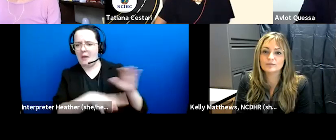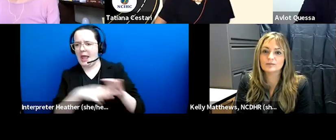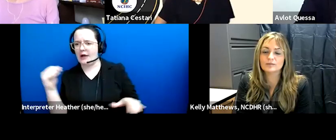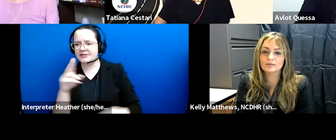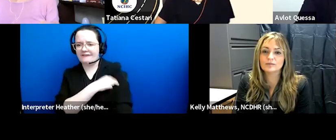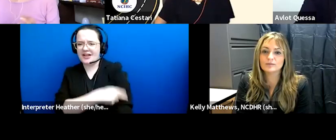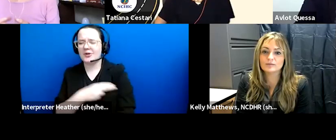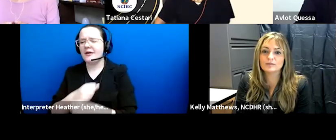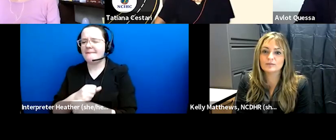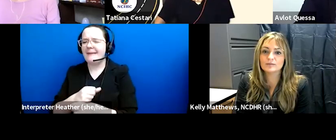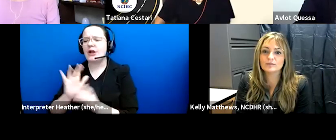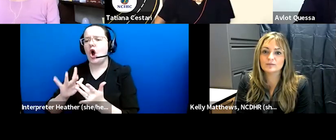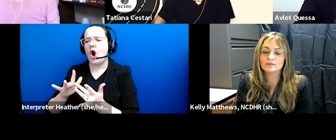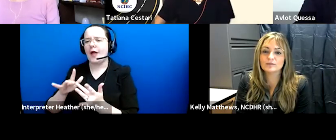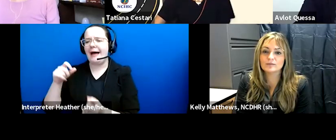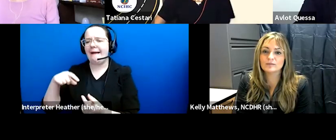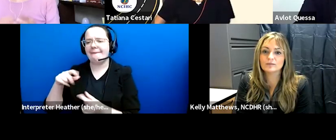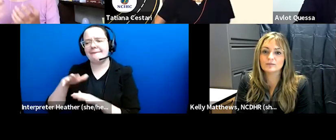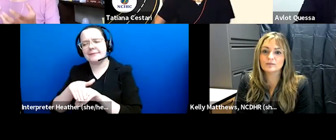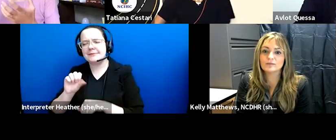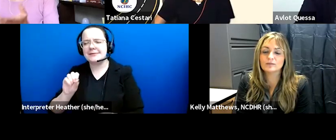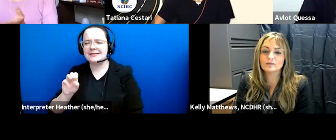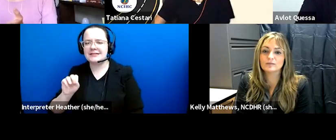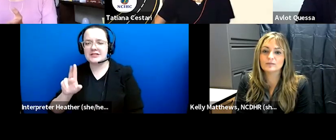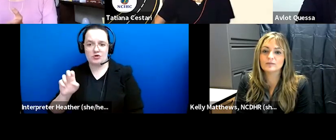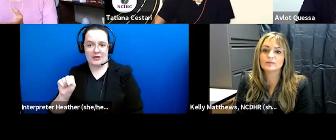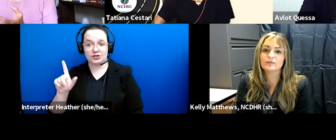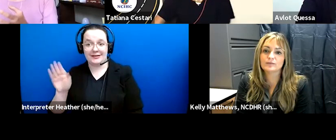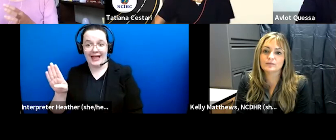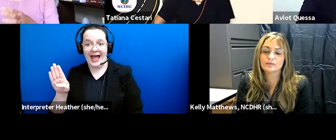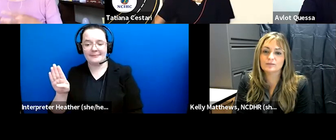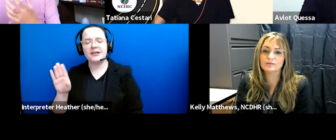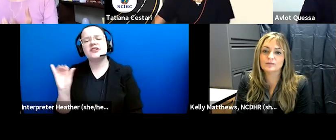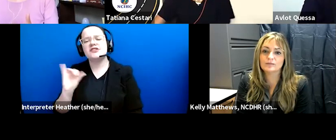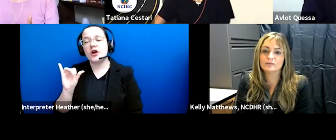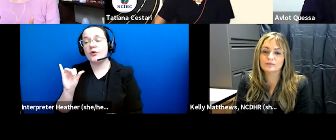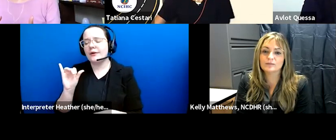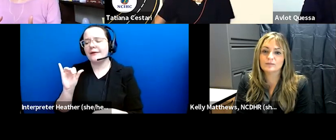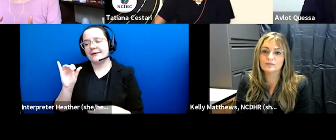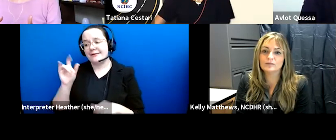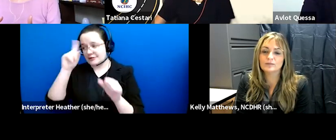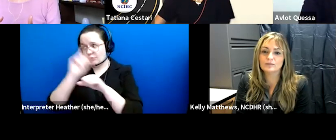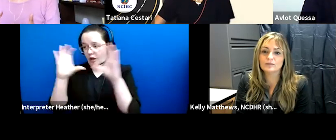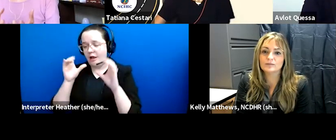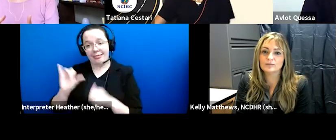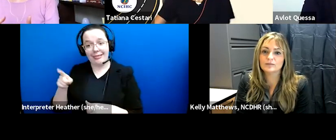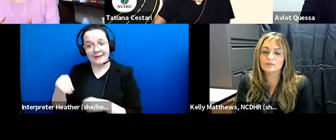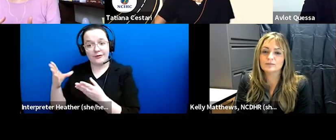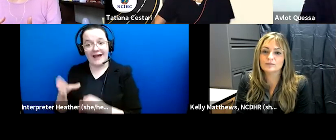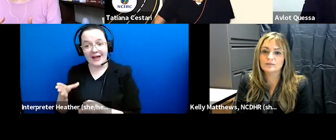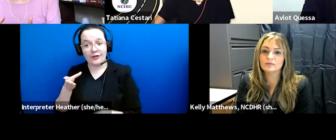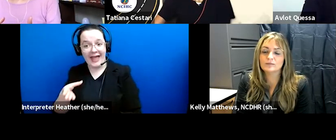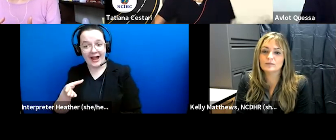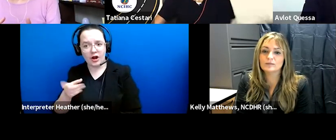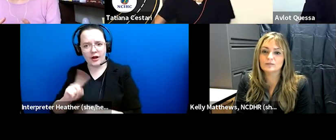simulation lab it's like um it's like as if providers were in the simulation lab but now um their patients